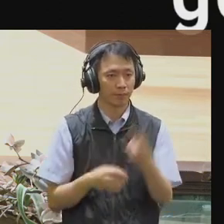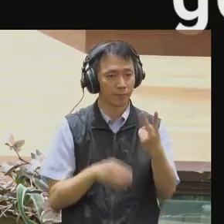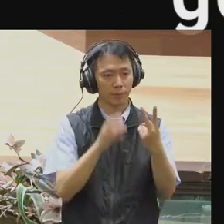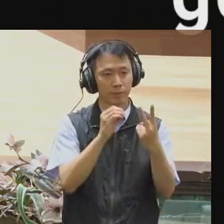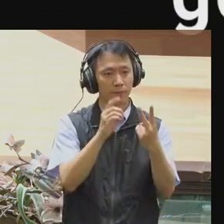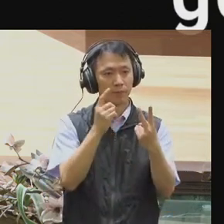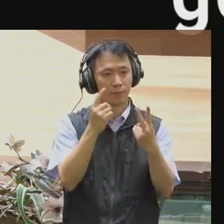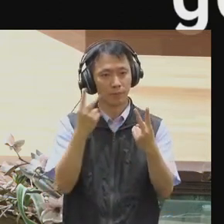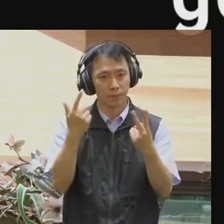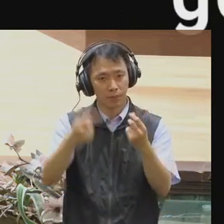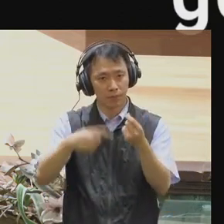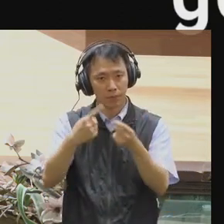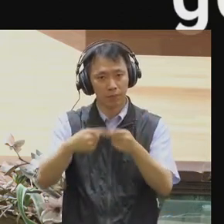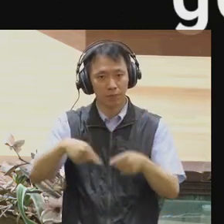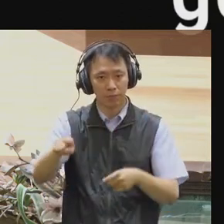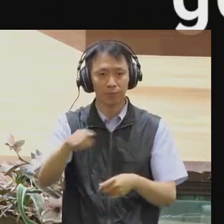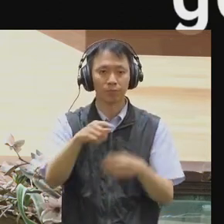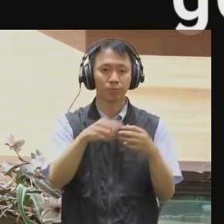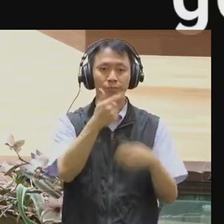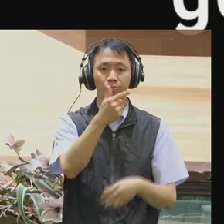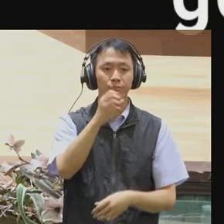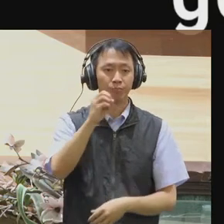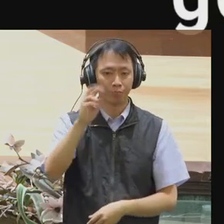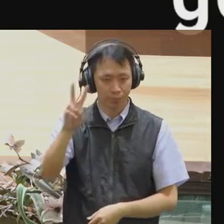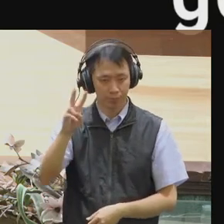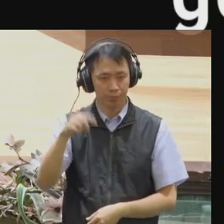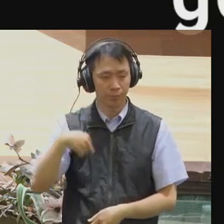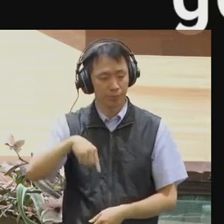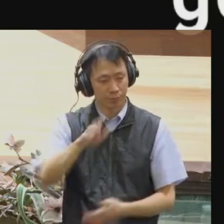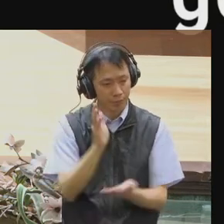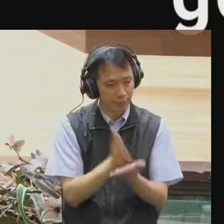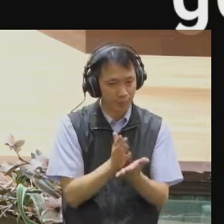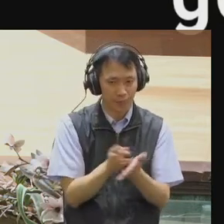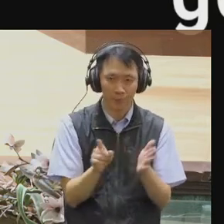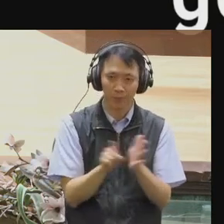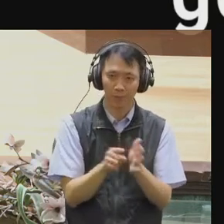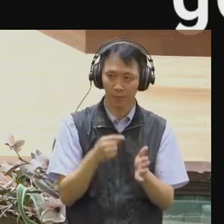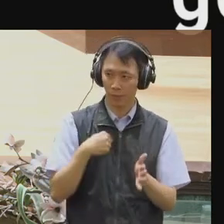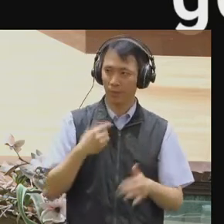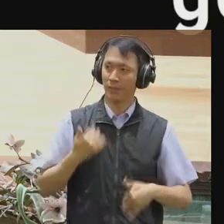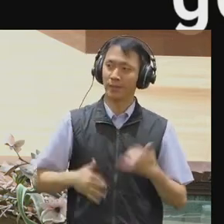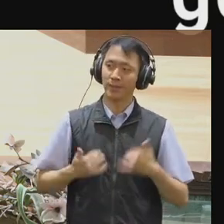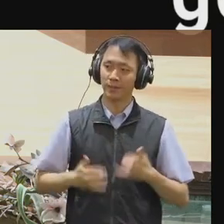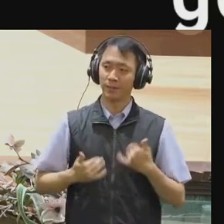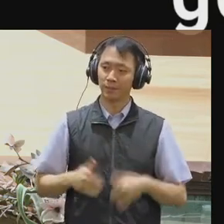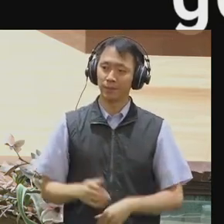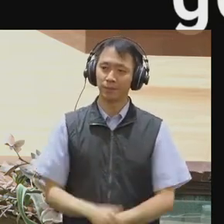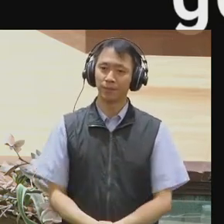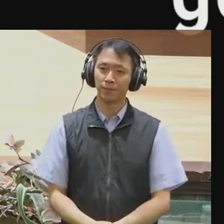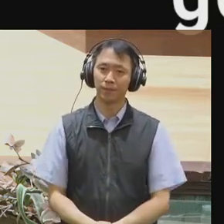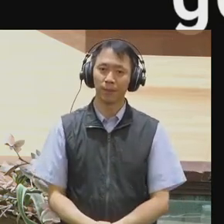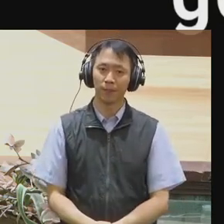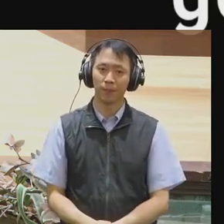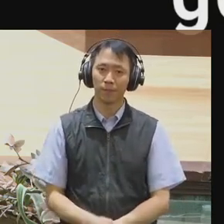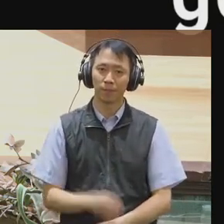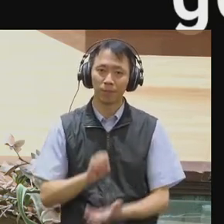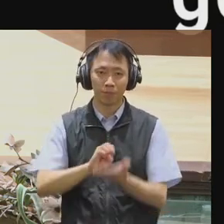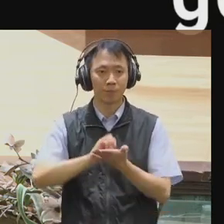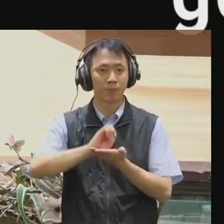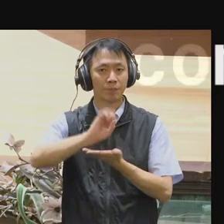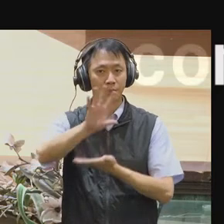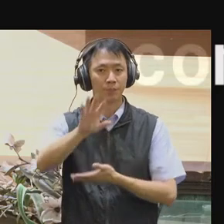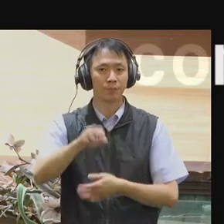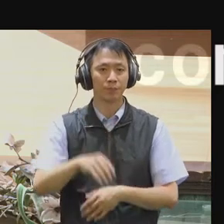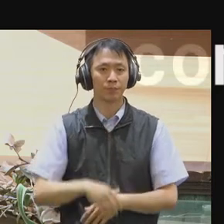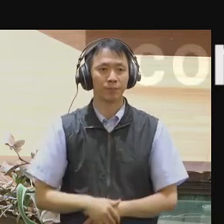GovZero's summit in Taiwan in 2016, I had the pleasure to announce that Polis was going to become open source.